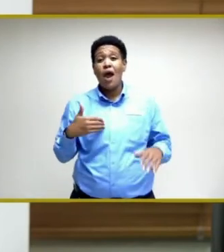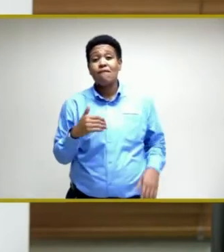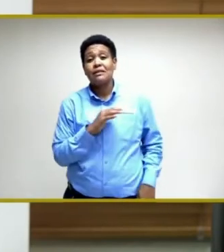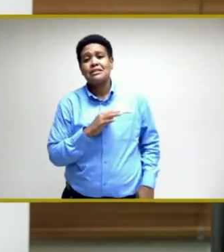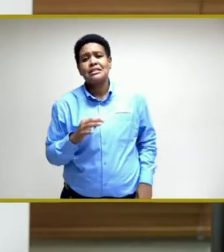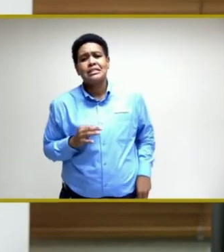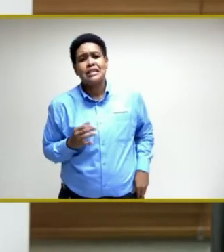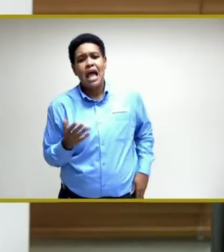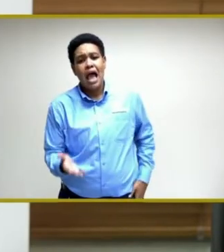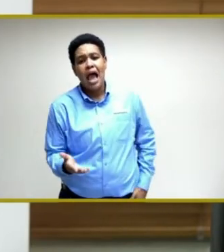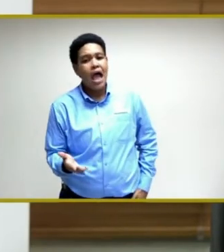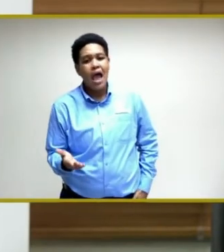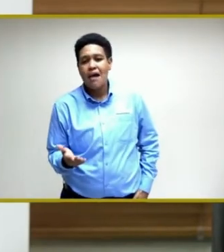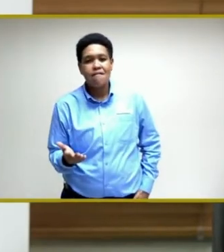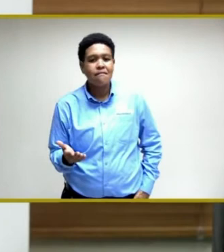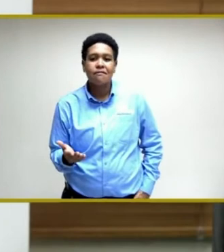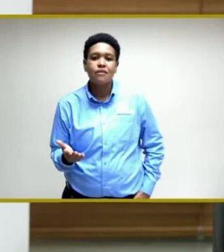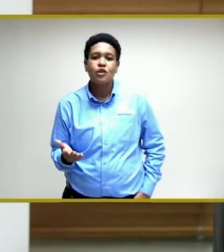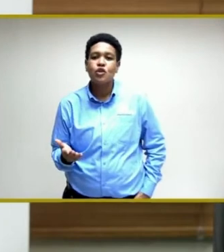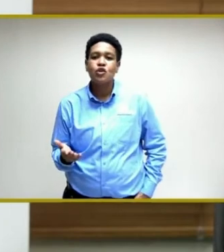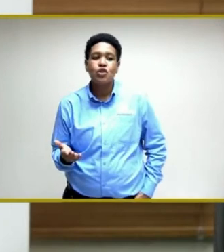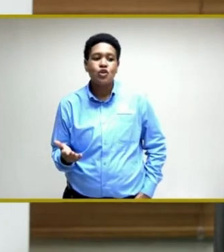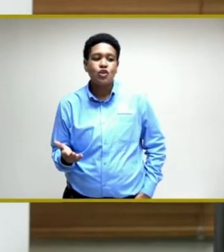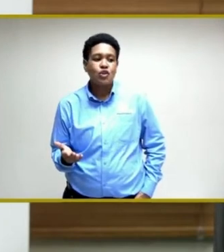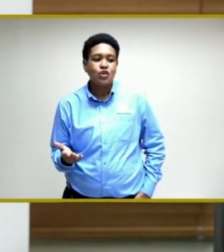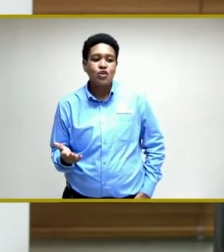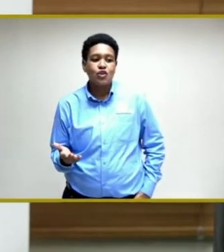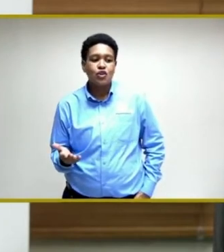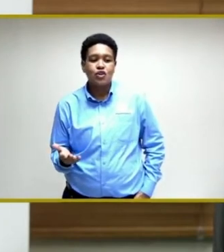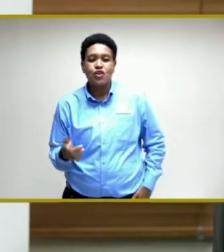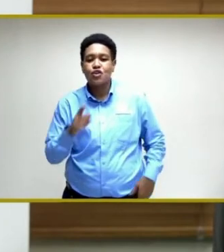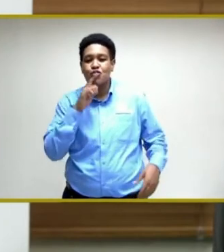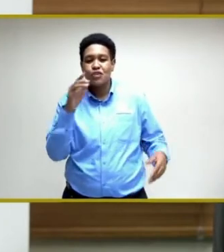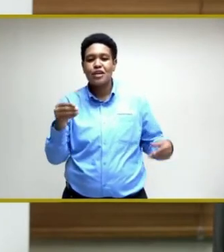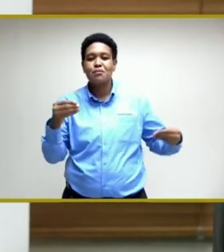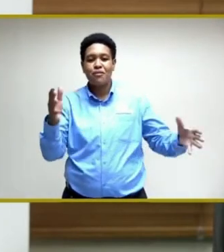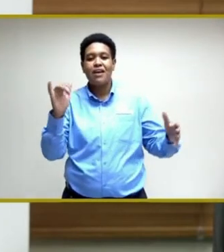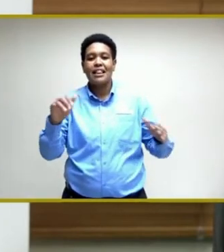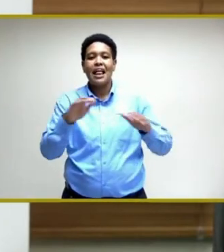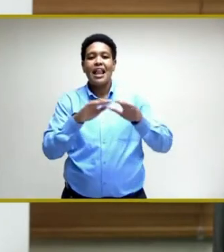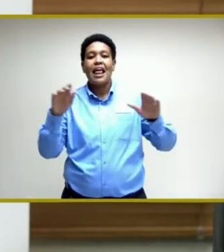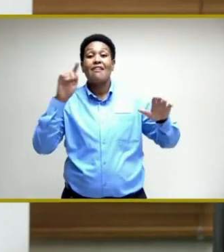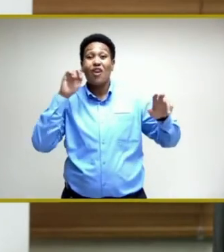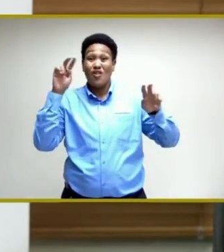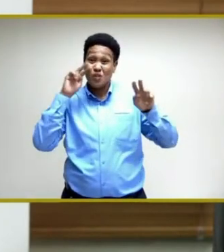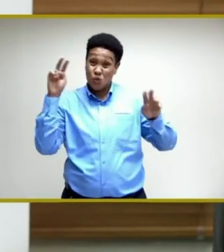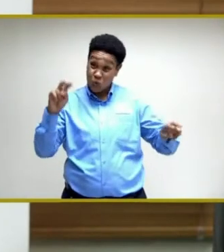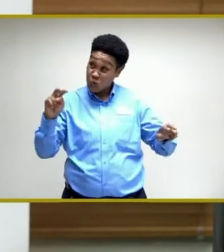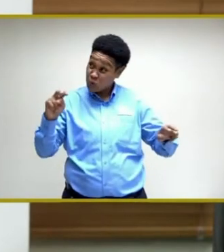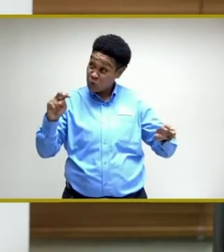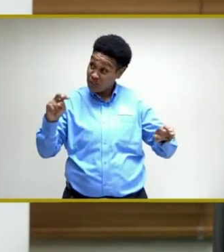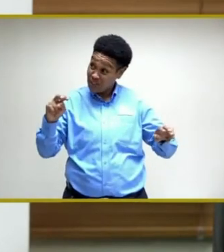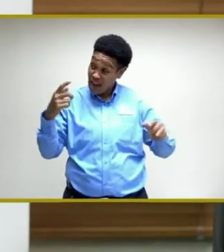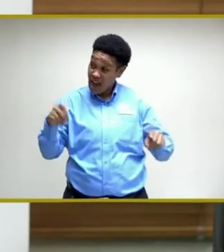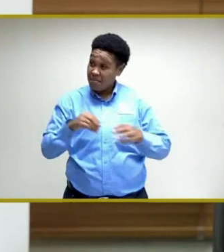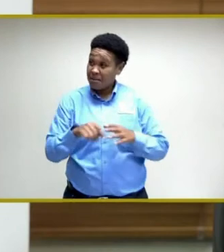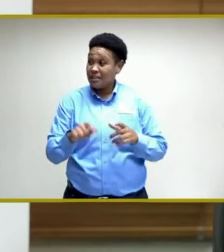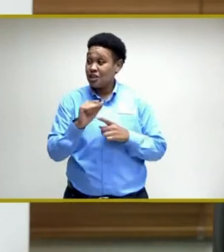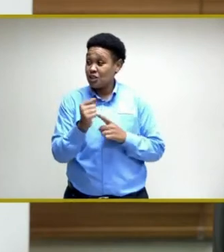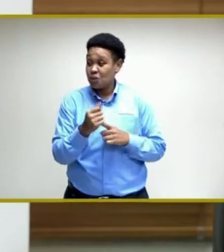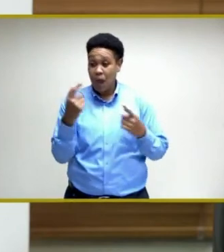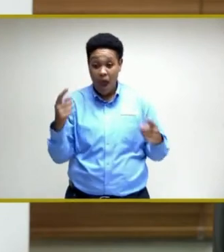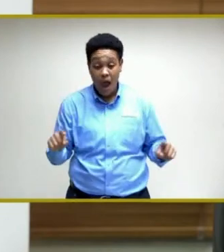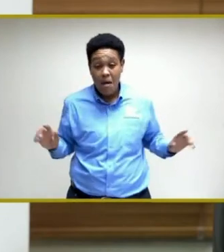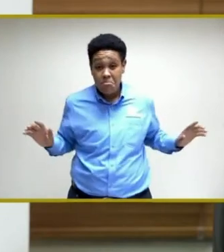to provide that level of close scrutiny and monitoring in these circumstances.